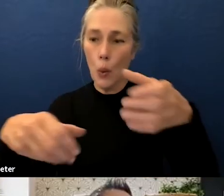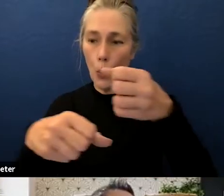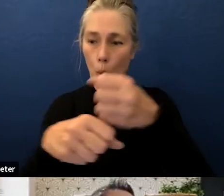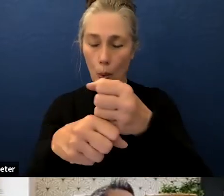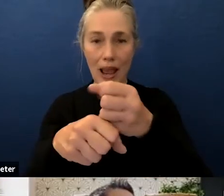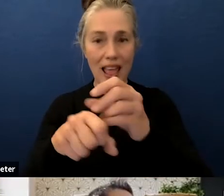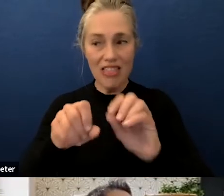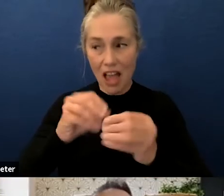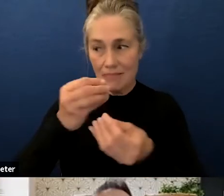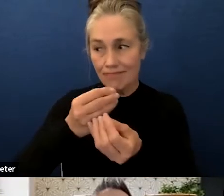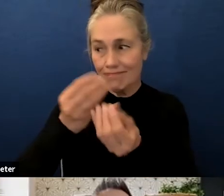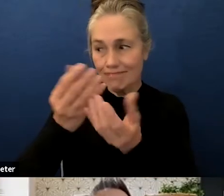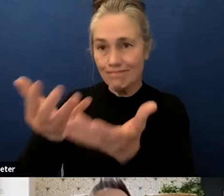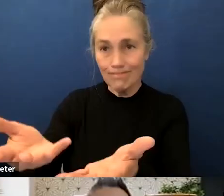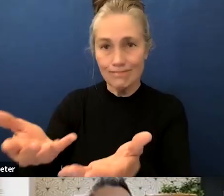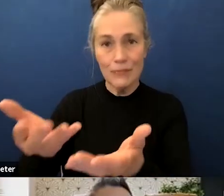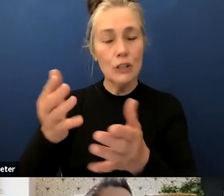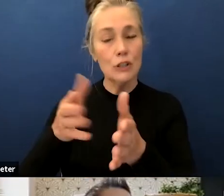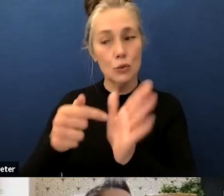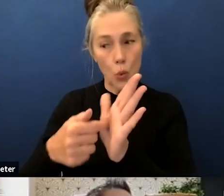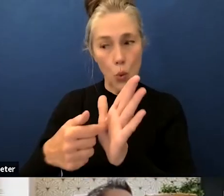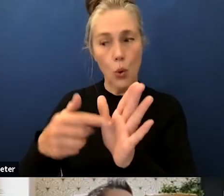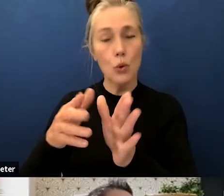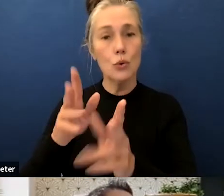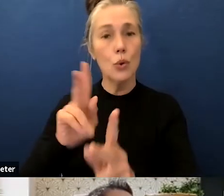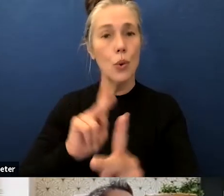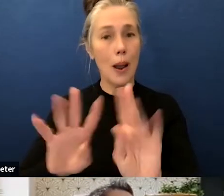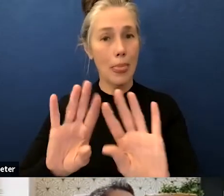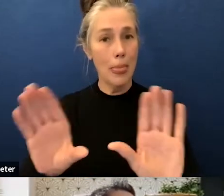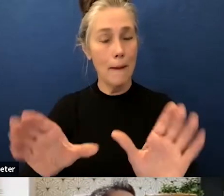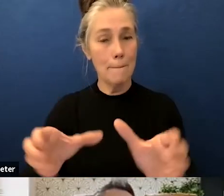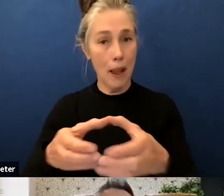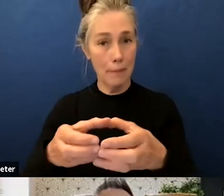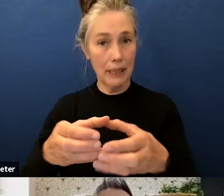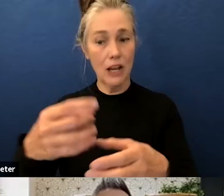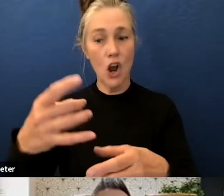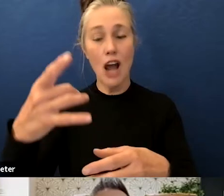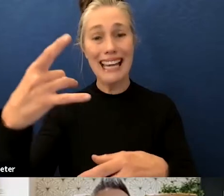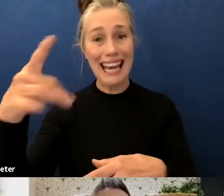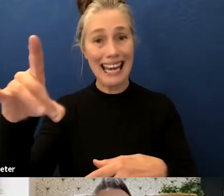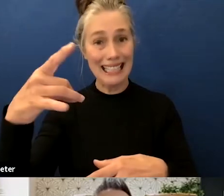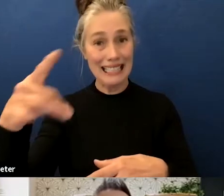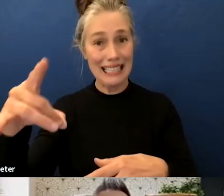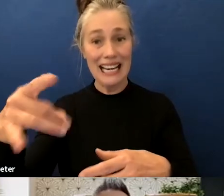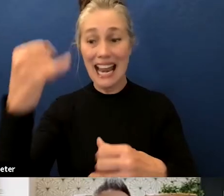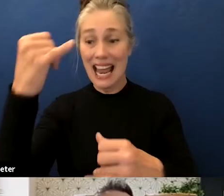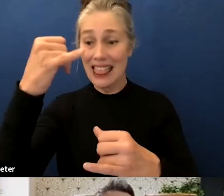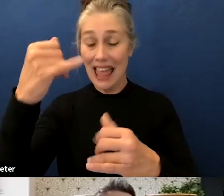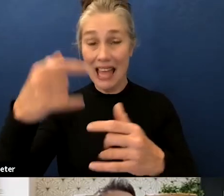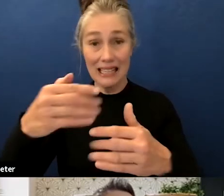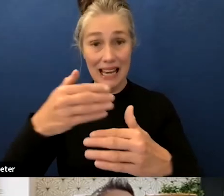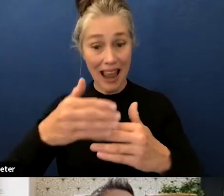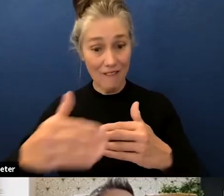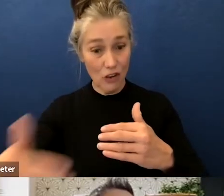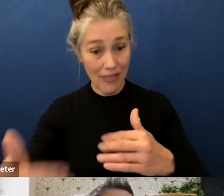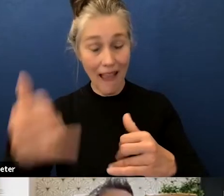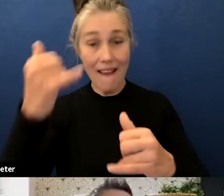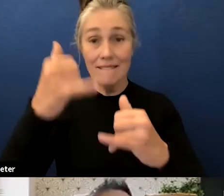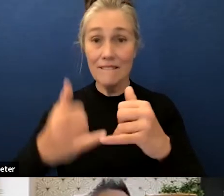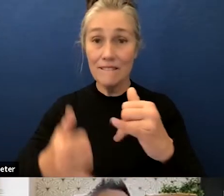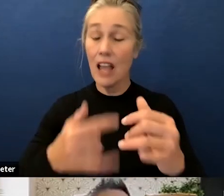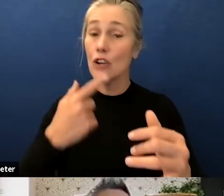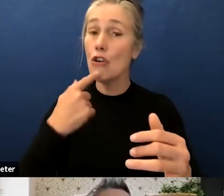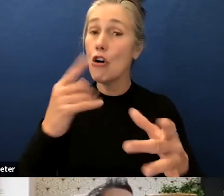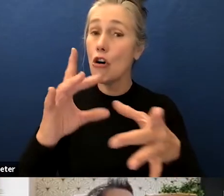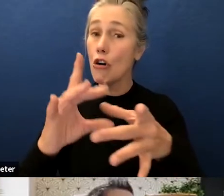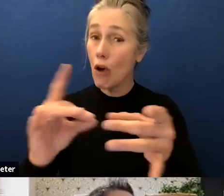to the public on the 18th and then after that come back with any final revisions final comments that we had from